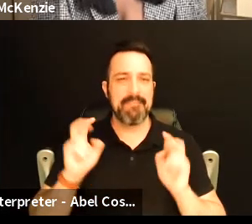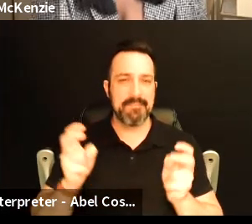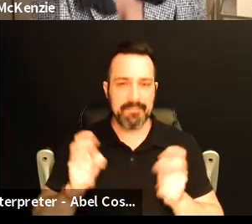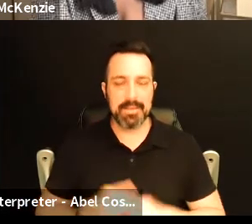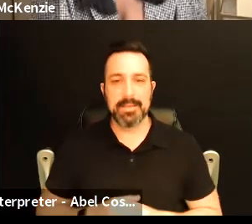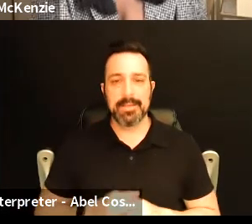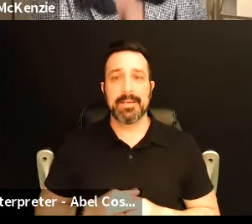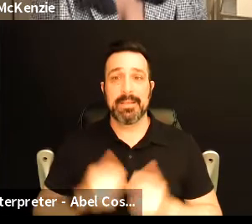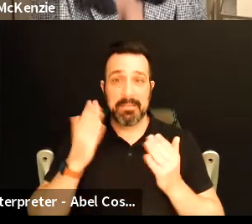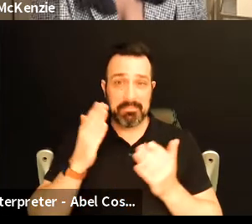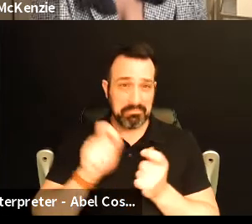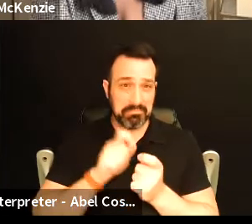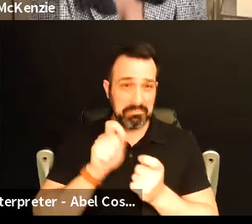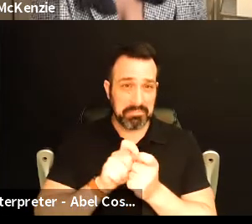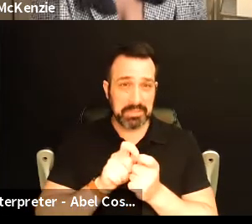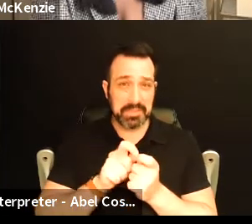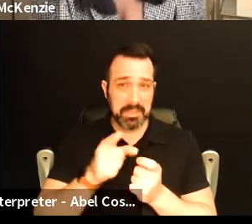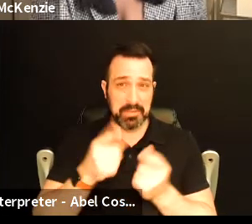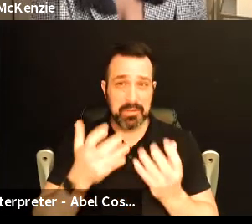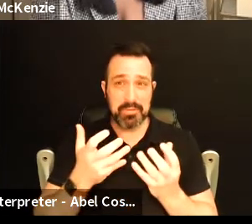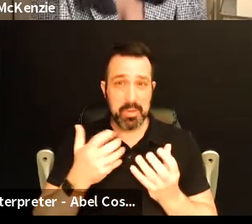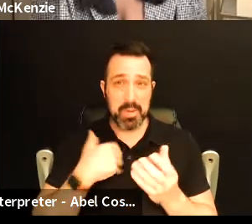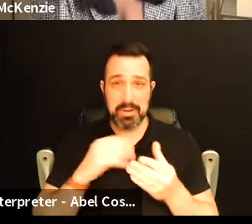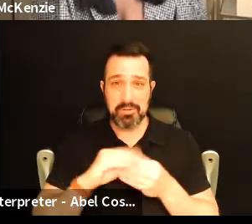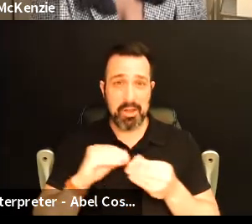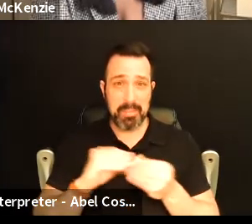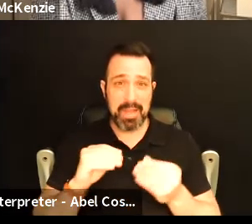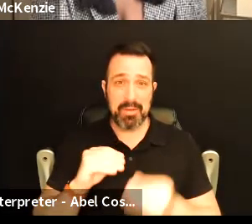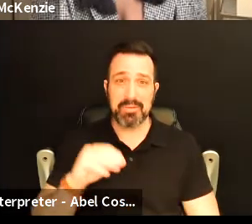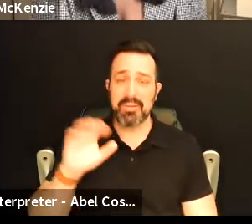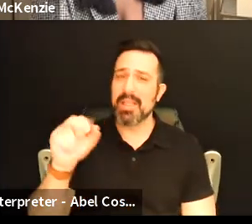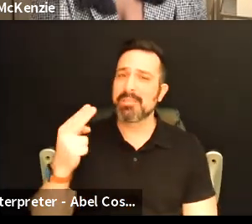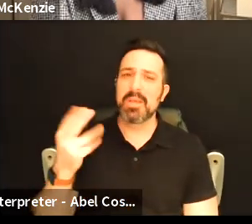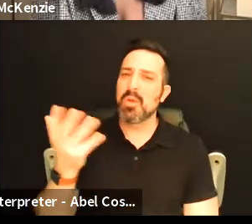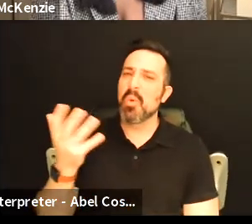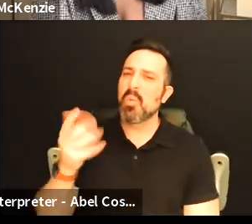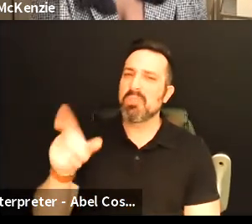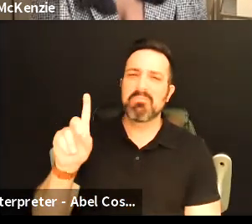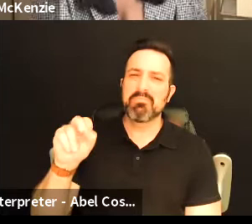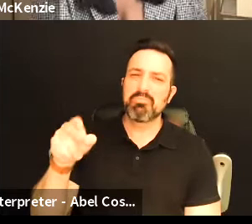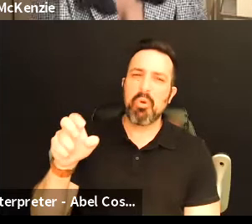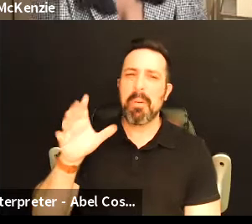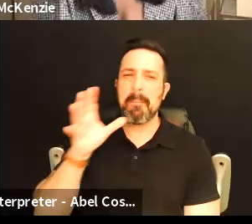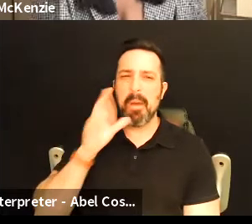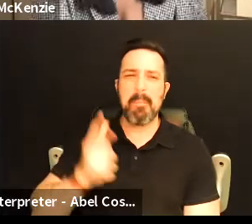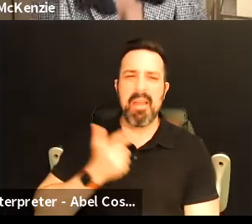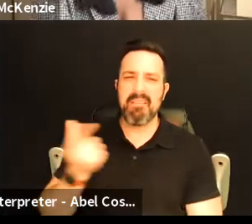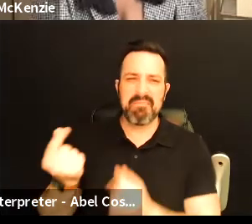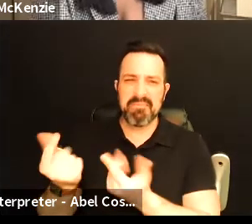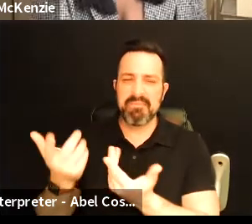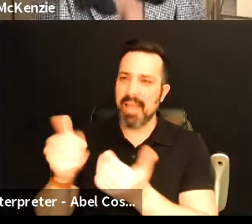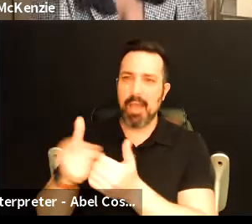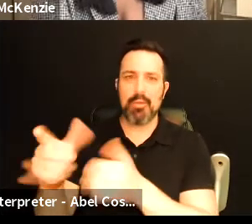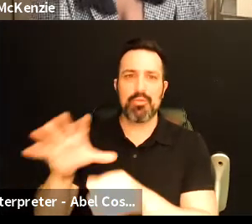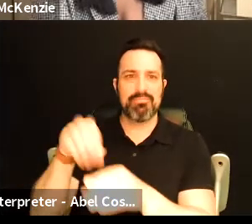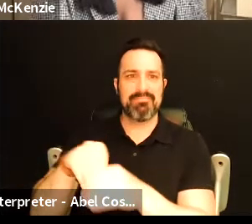I don't know is there any specific anything specific you want us to talk about? Which is what Dope Mom Life does and what you do and yeah how you found yourself onto